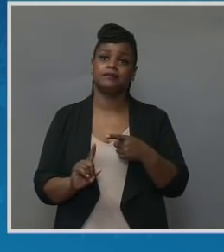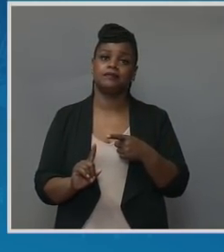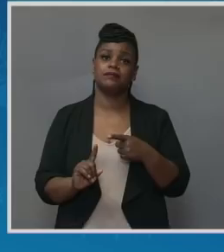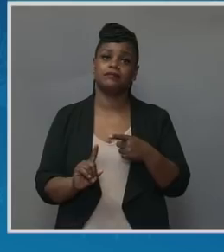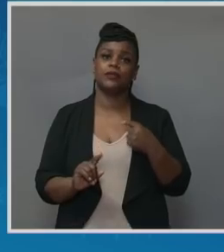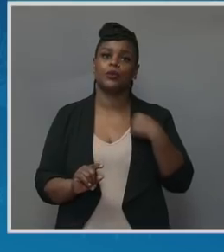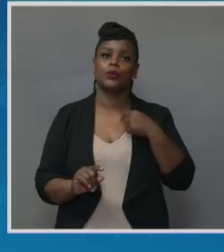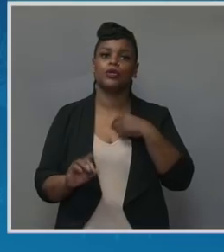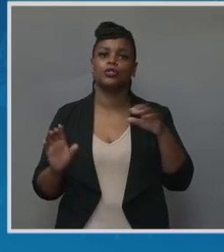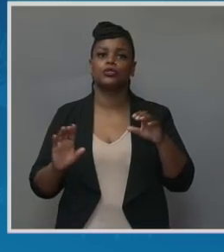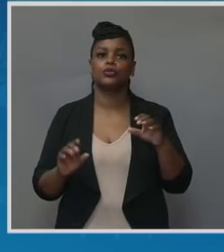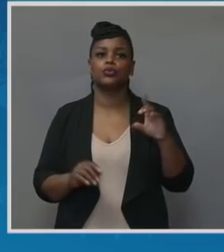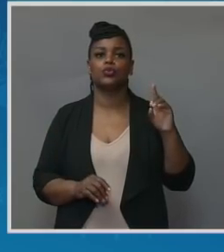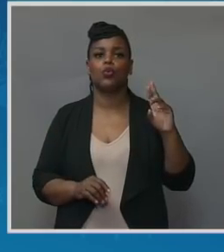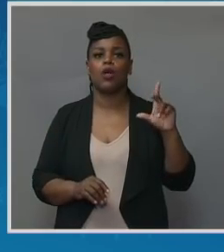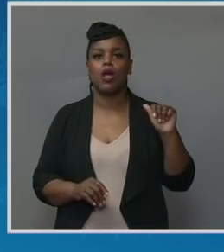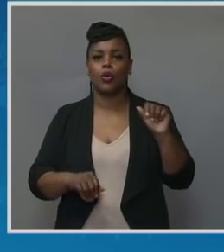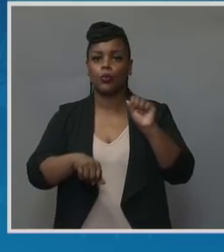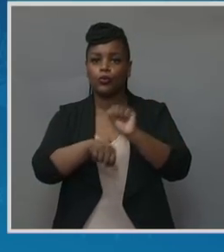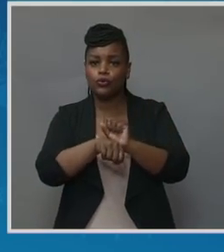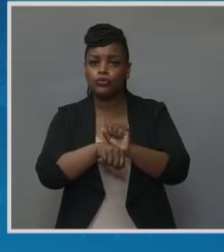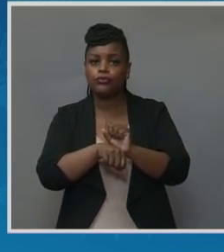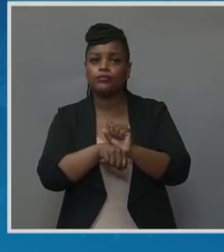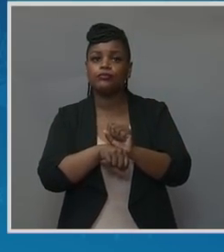work through the phone or through video.